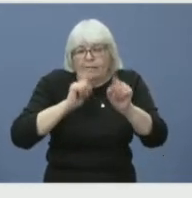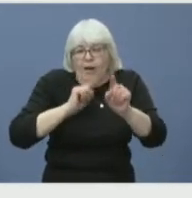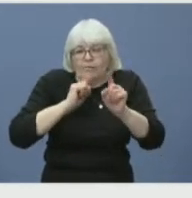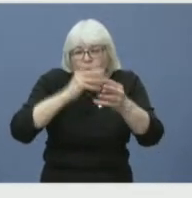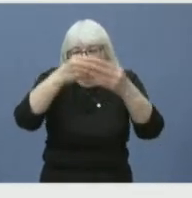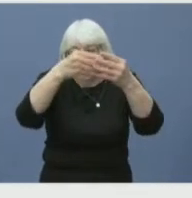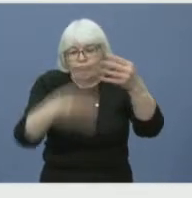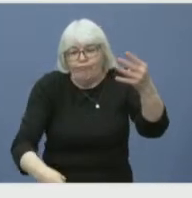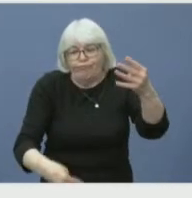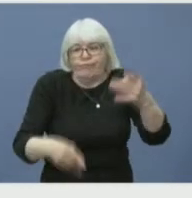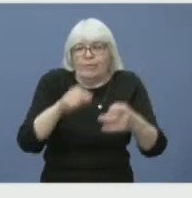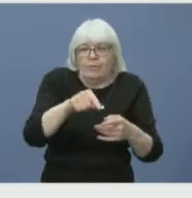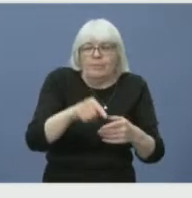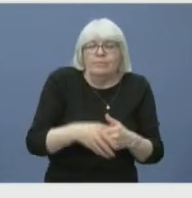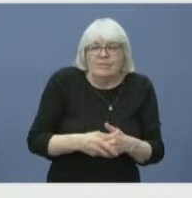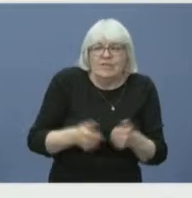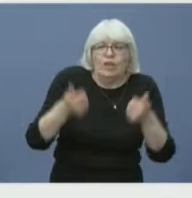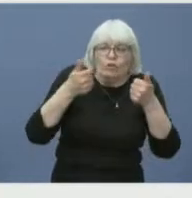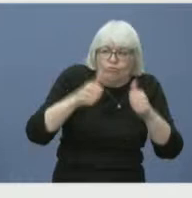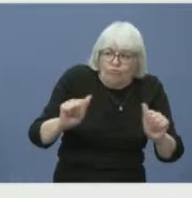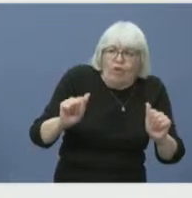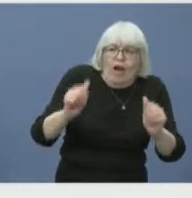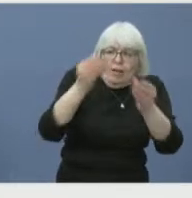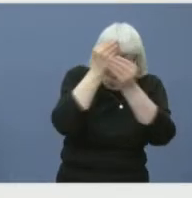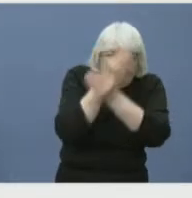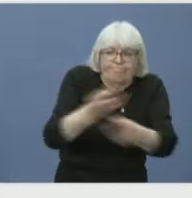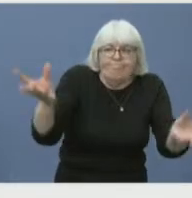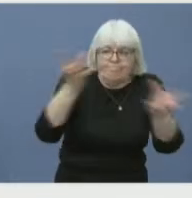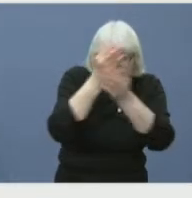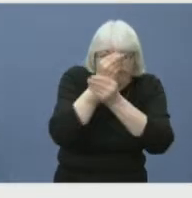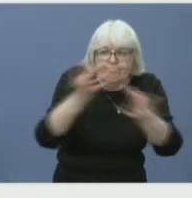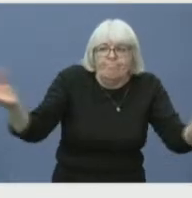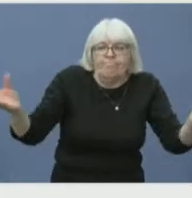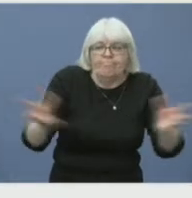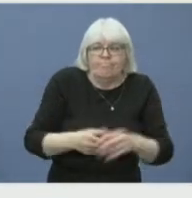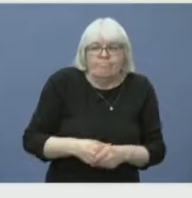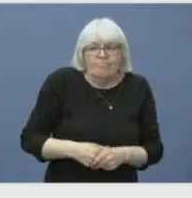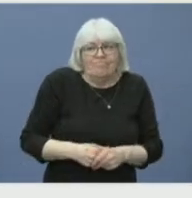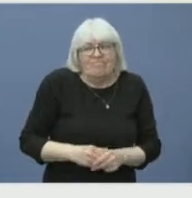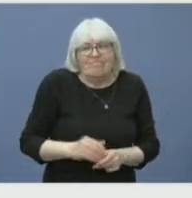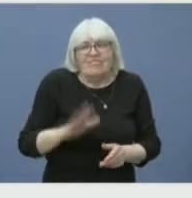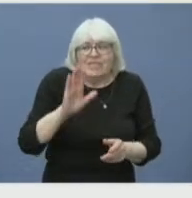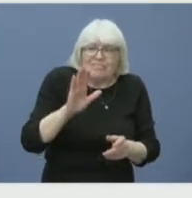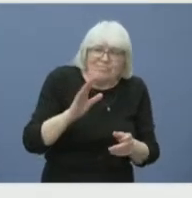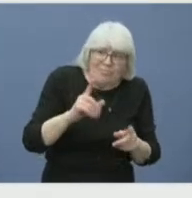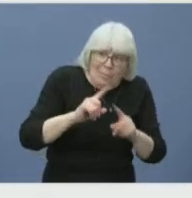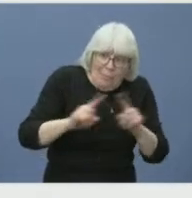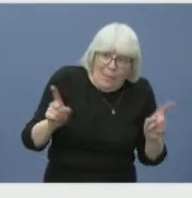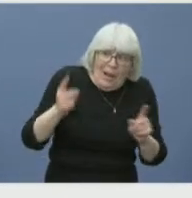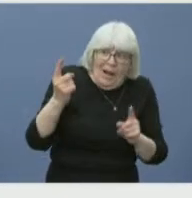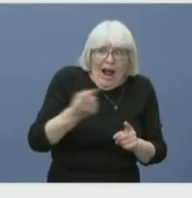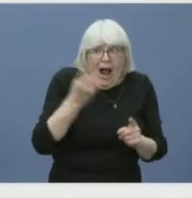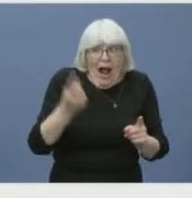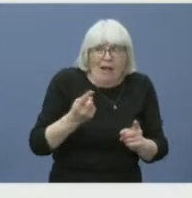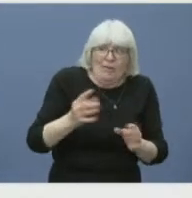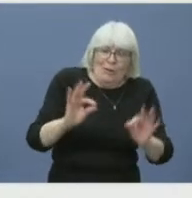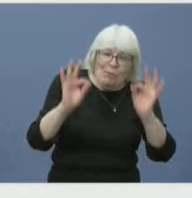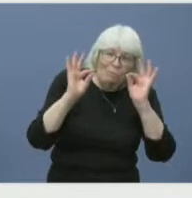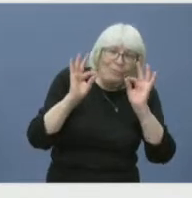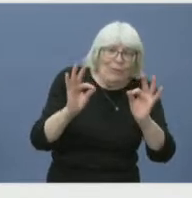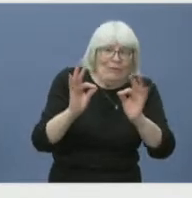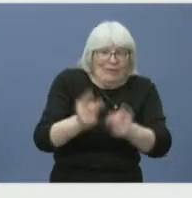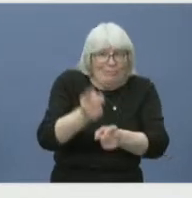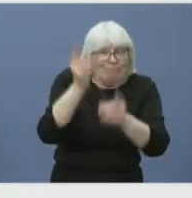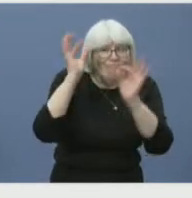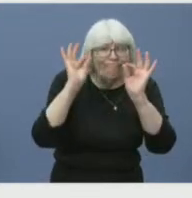out the messaging as quick as we can. Sometimes it's, to be honest, it's never going to be good enough, and I would, I'm sure I'd feel the same way